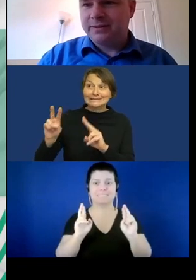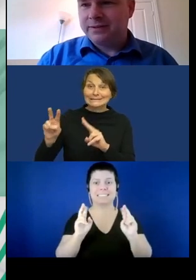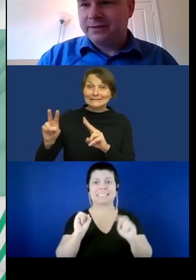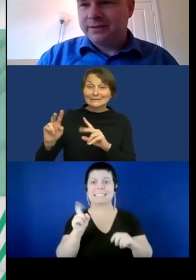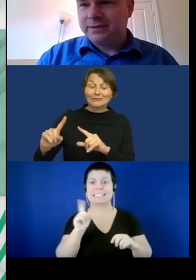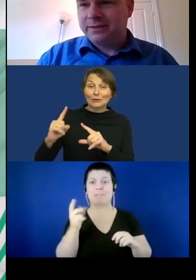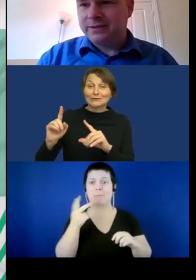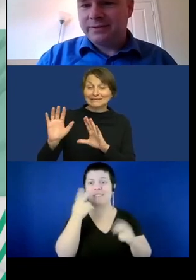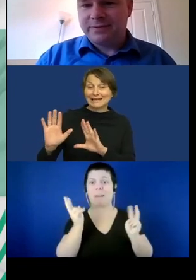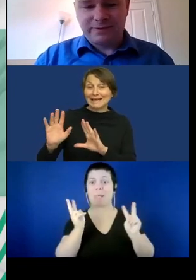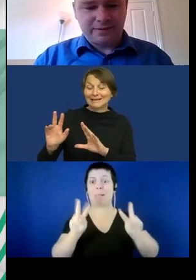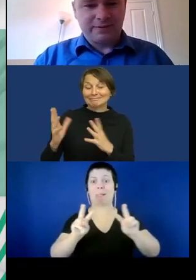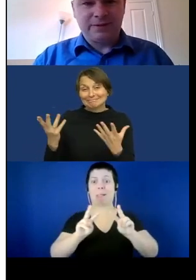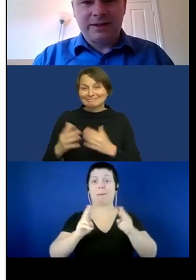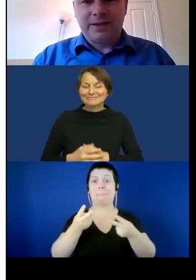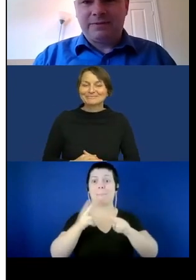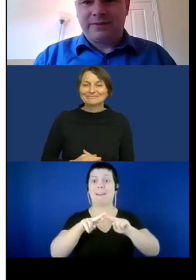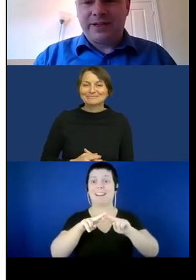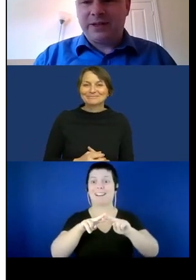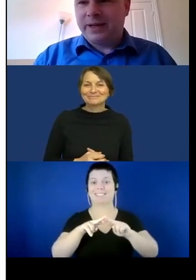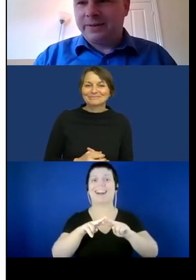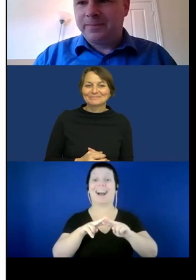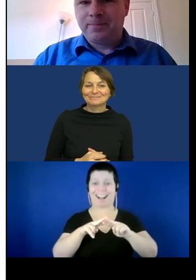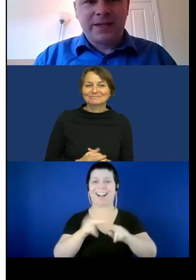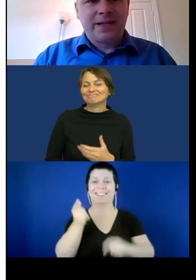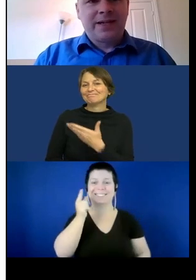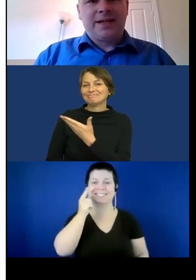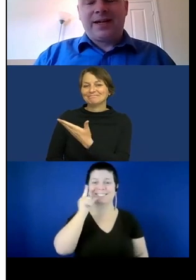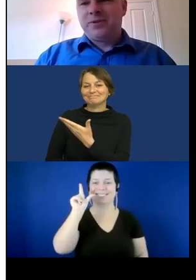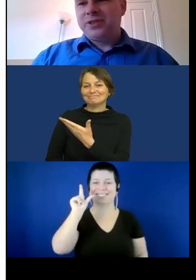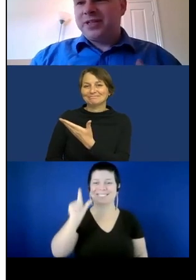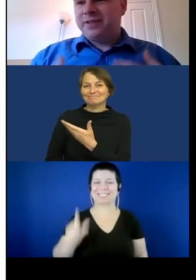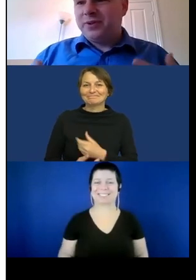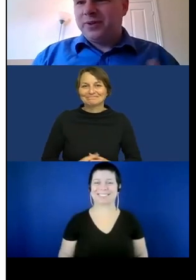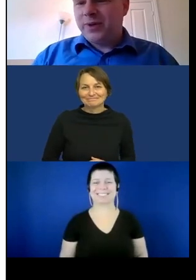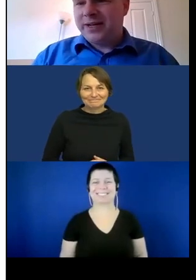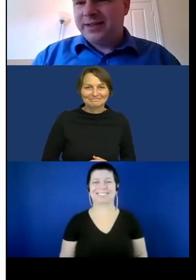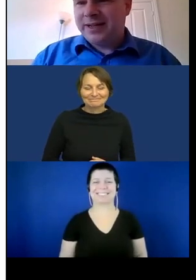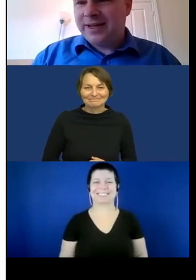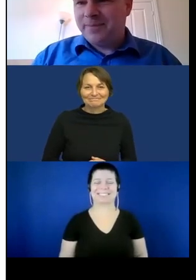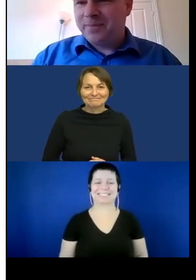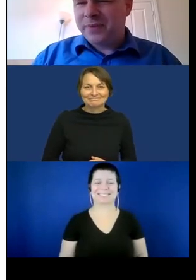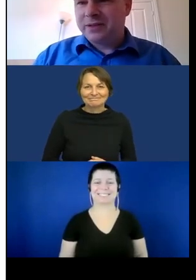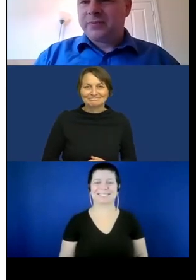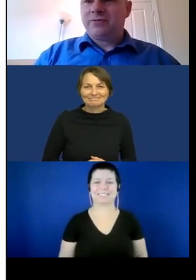forever. Here we go. Just to give you a quick